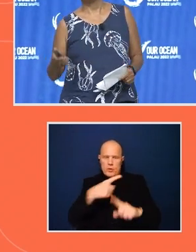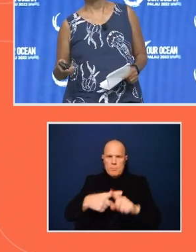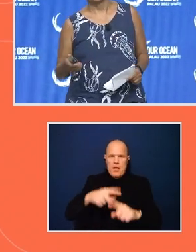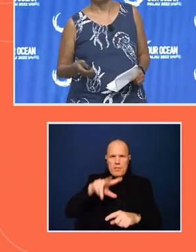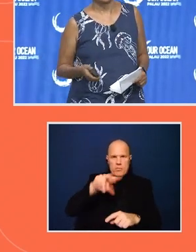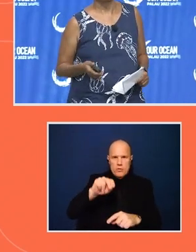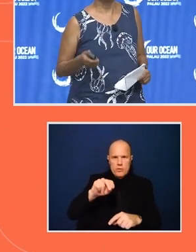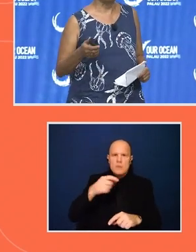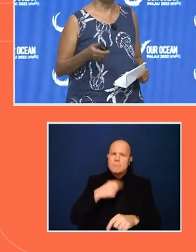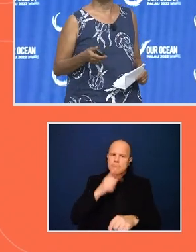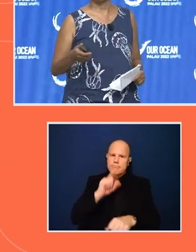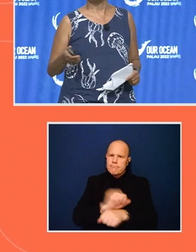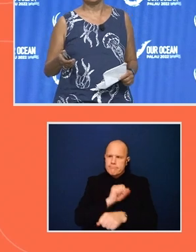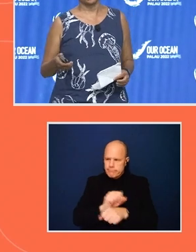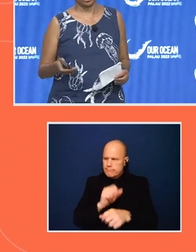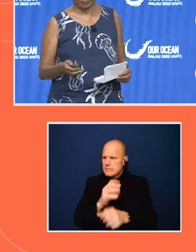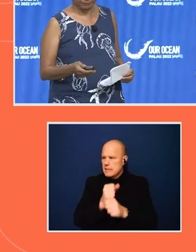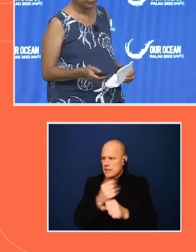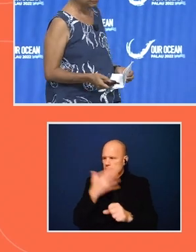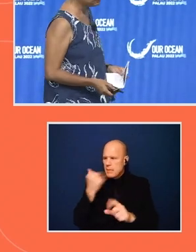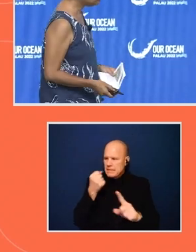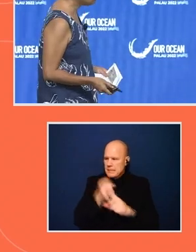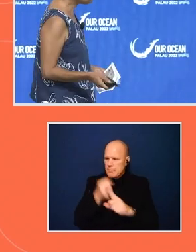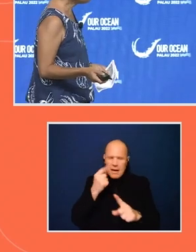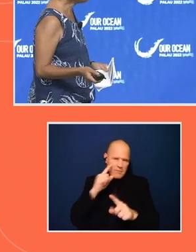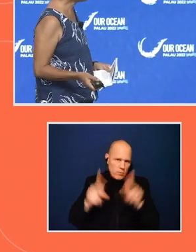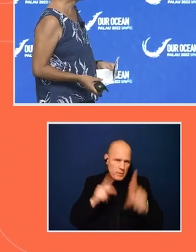getting the greatest impact for people and nature?